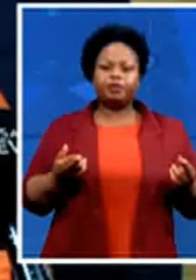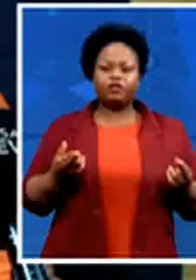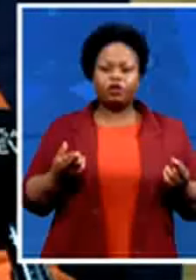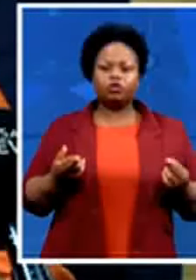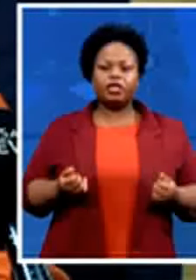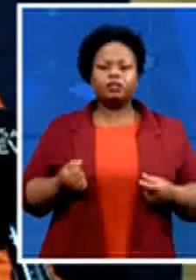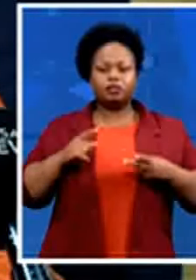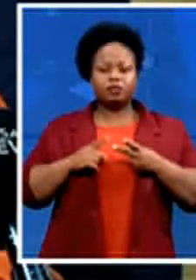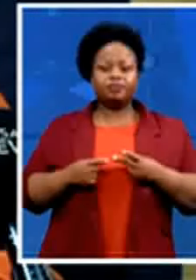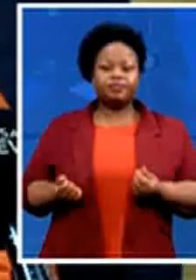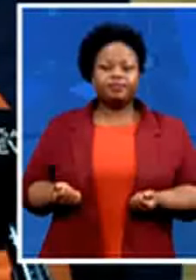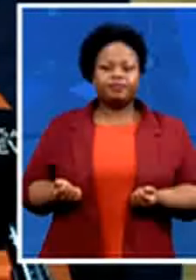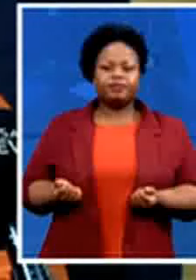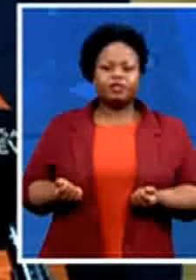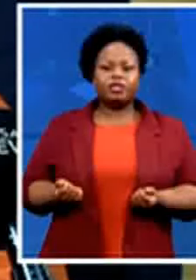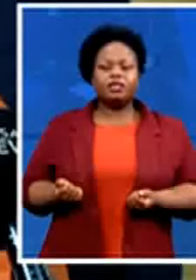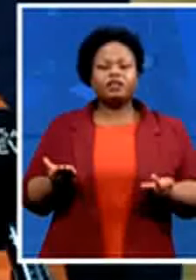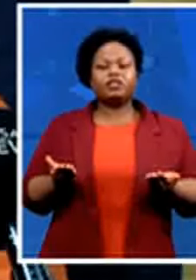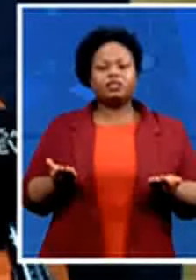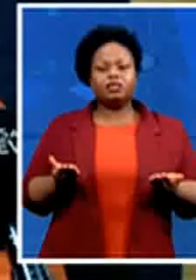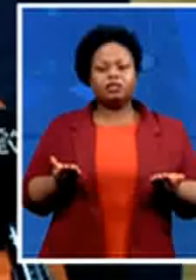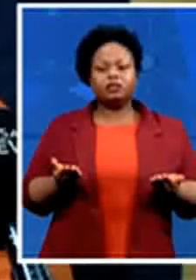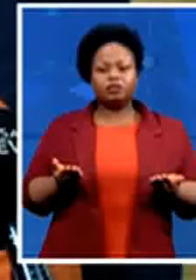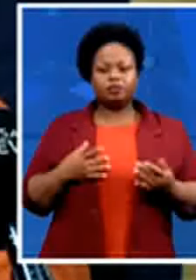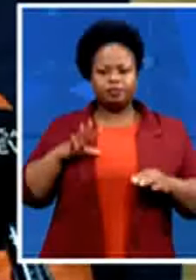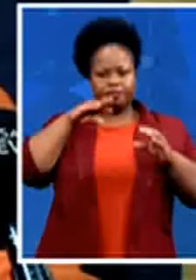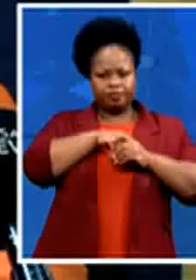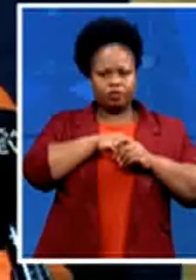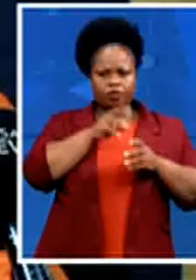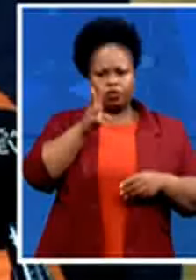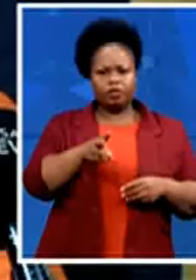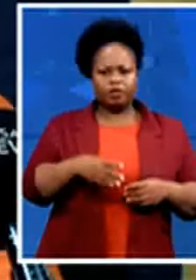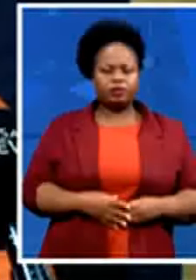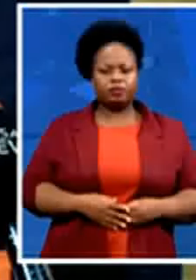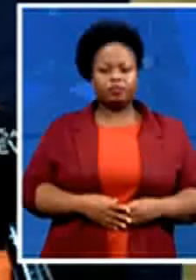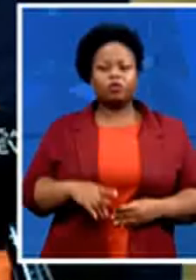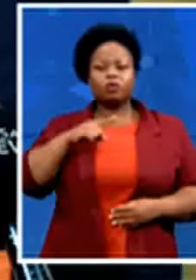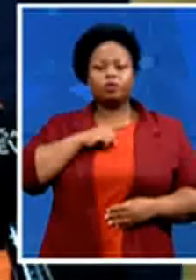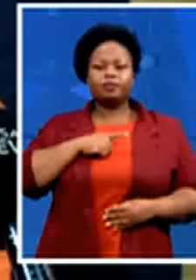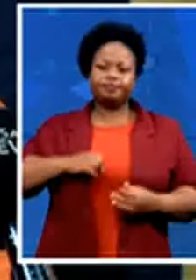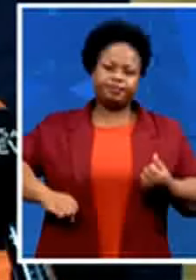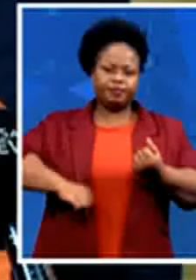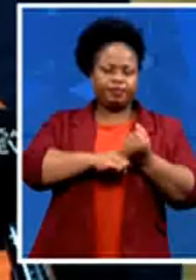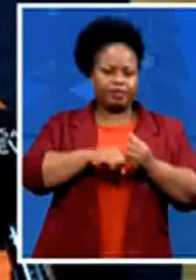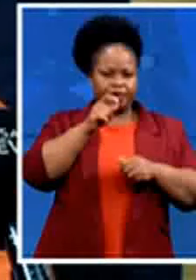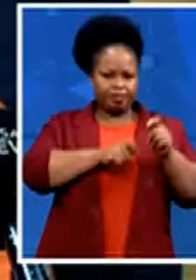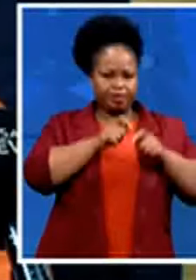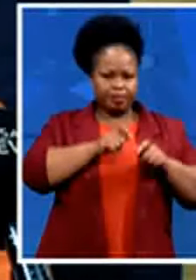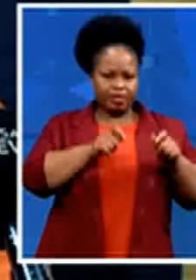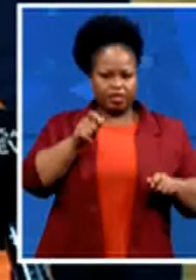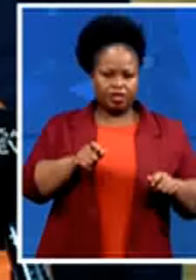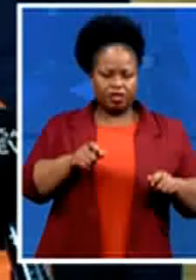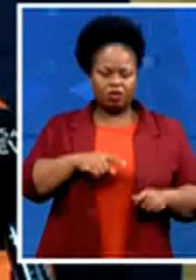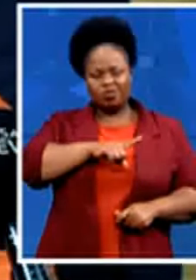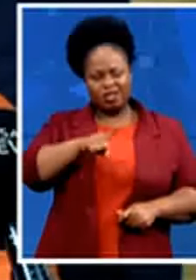we have to be biased towards the people that have been waiting very very long and are